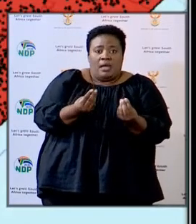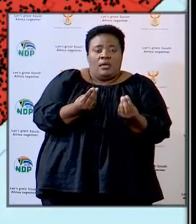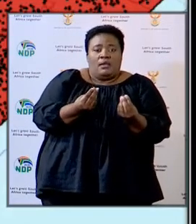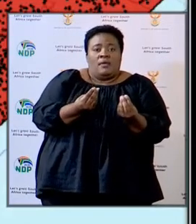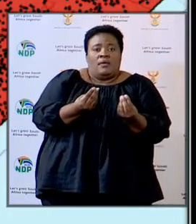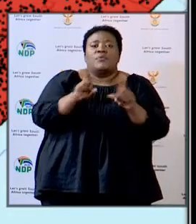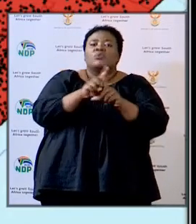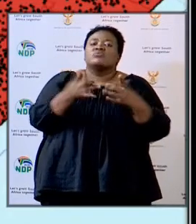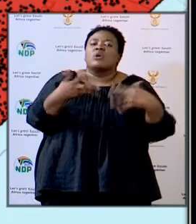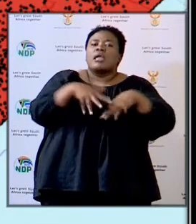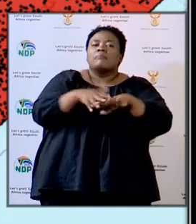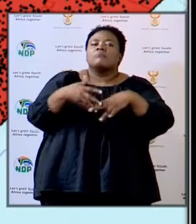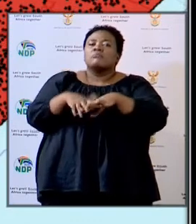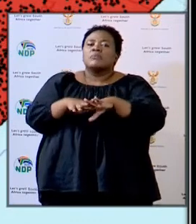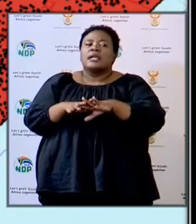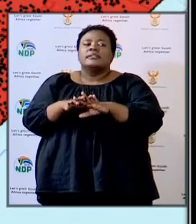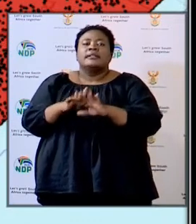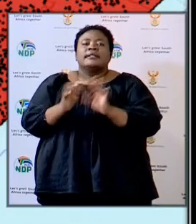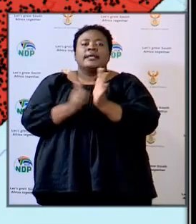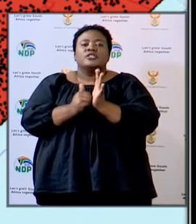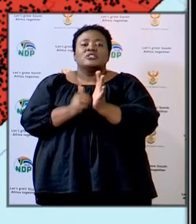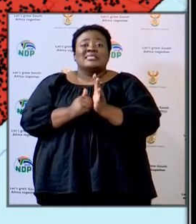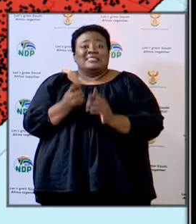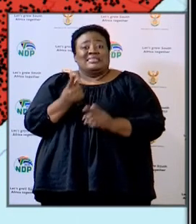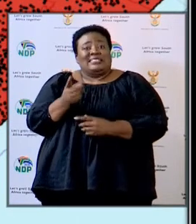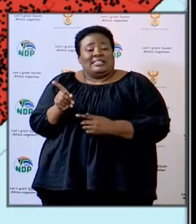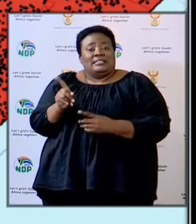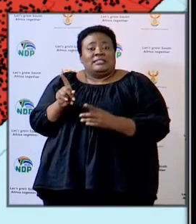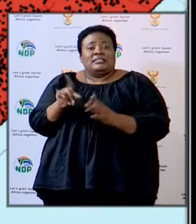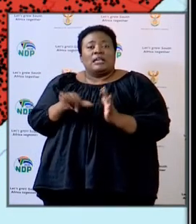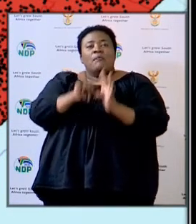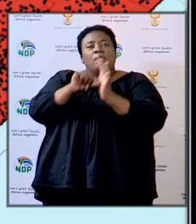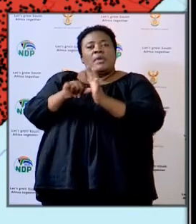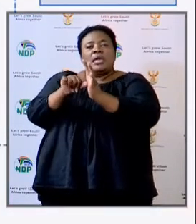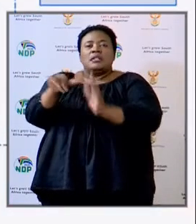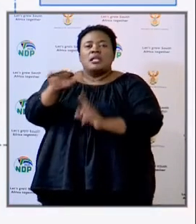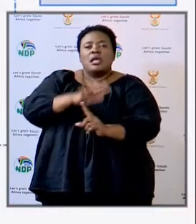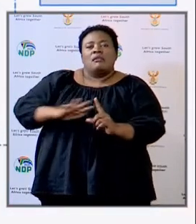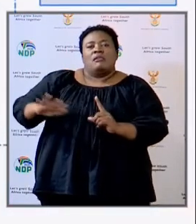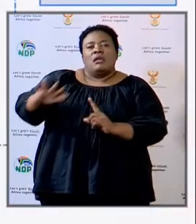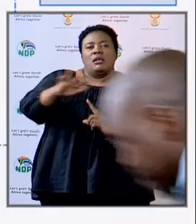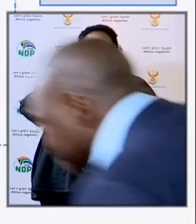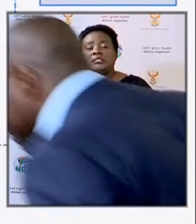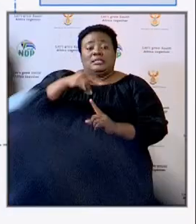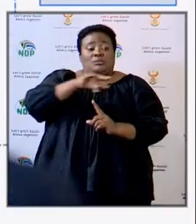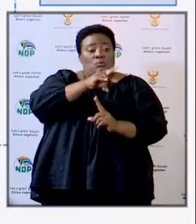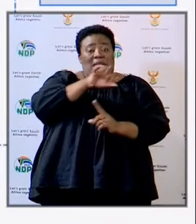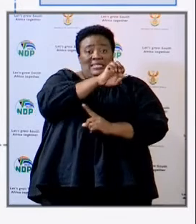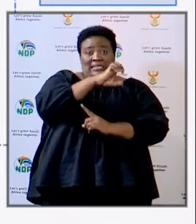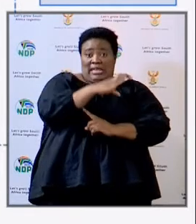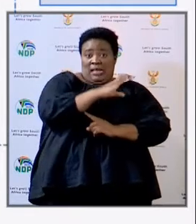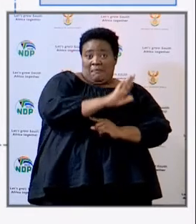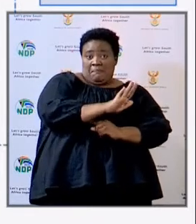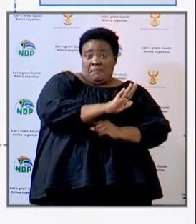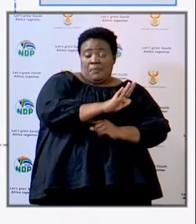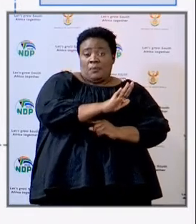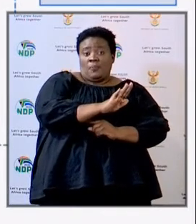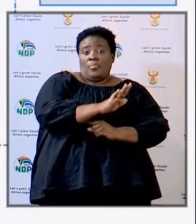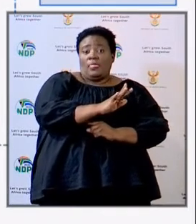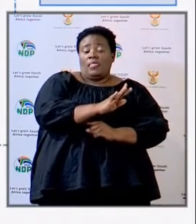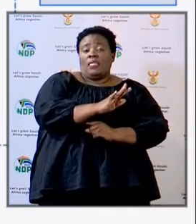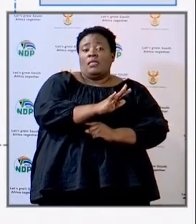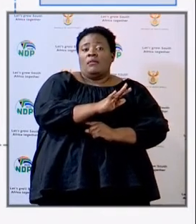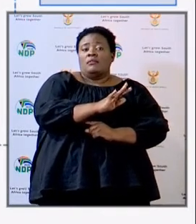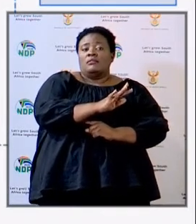allocation per implementing agent. And these are the main areas where we're delivering Eastern Cape. And we